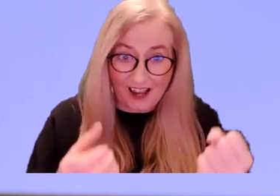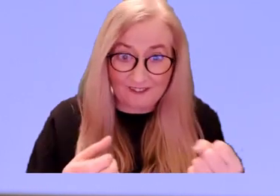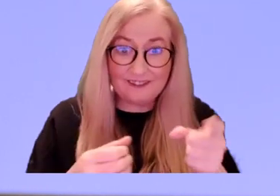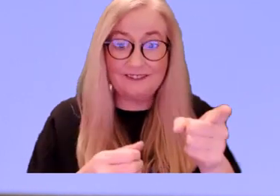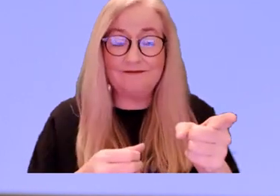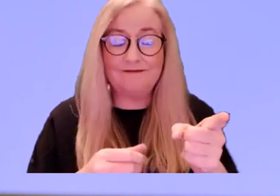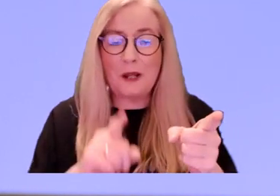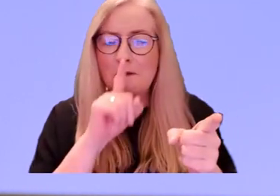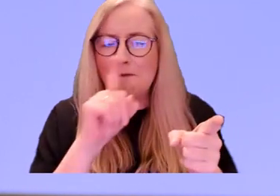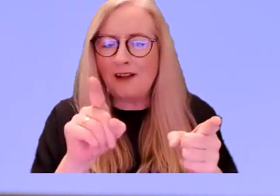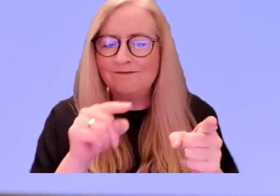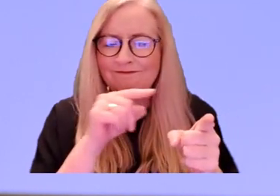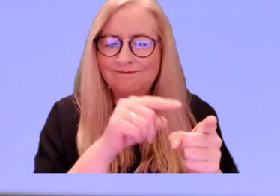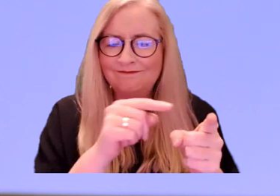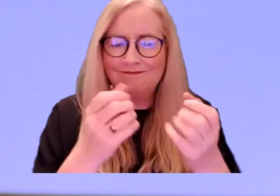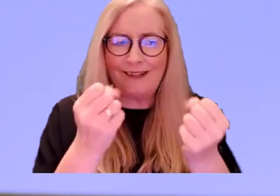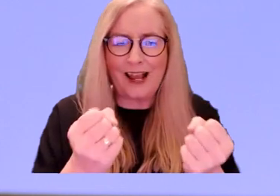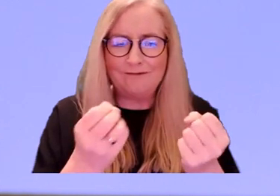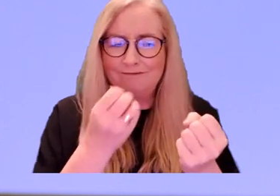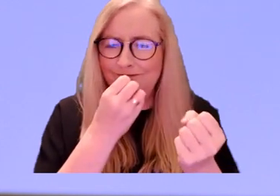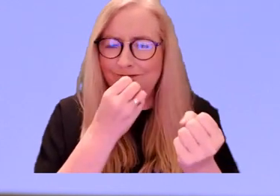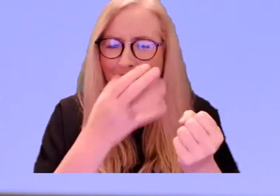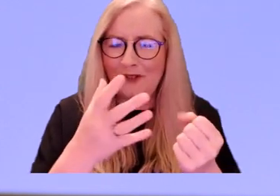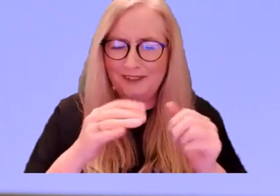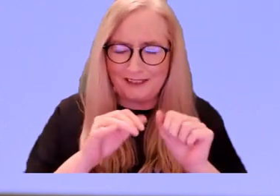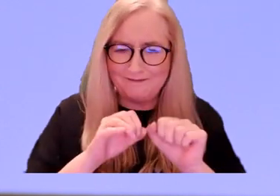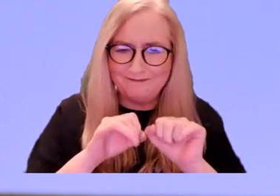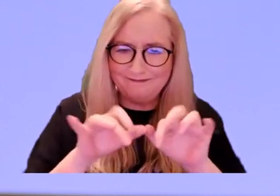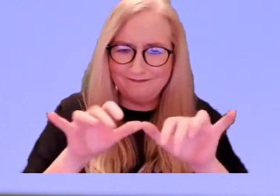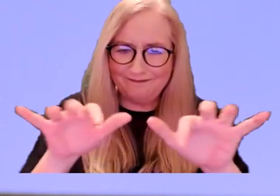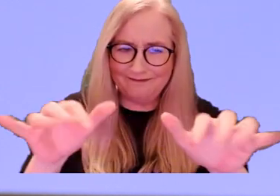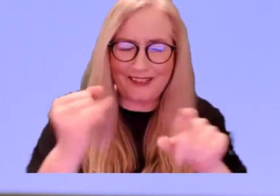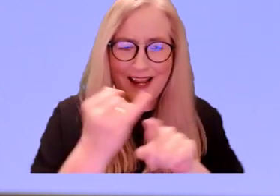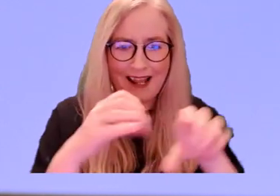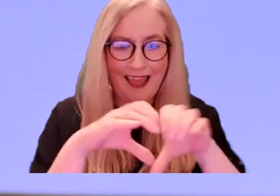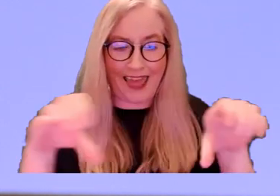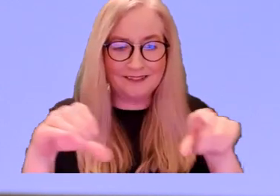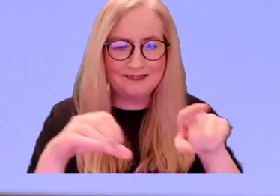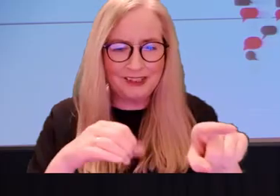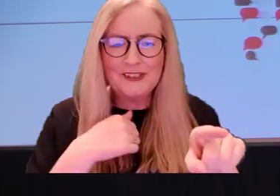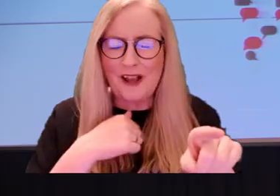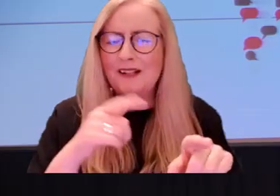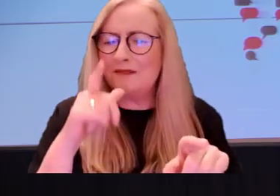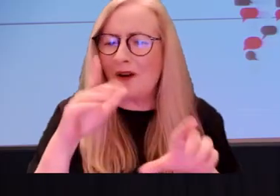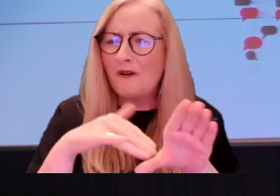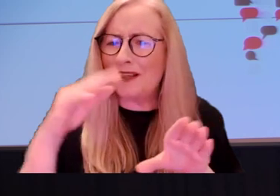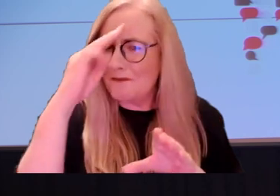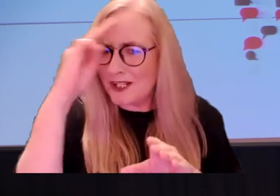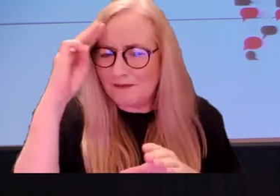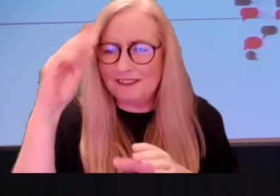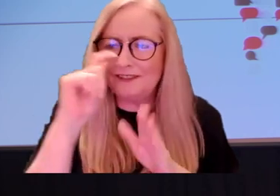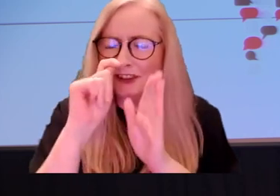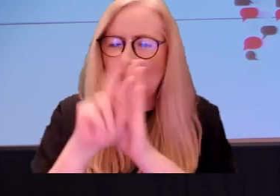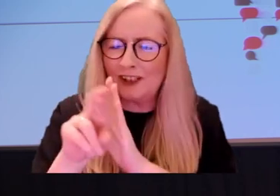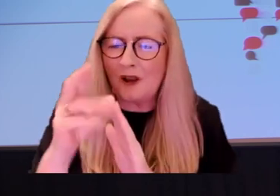But he brought such beauty to that classroom and spoke with the principal